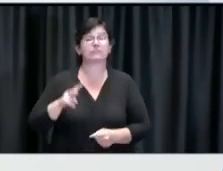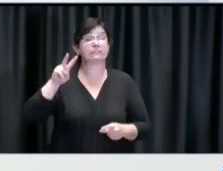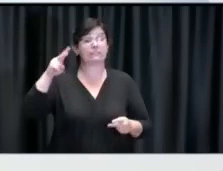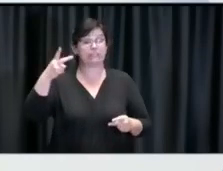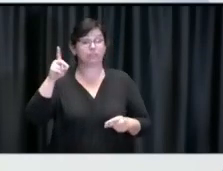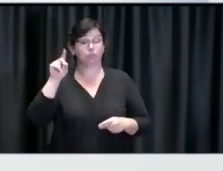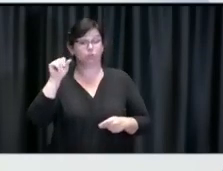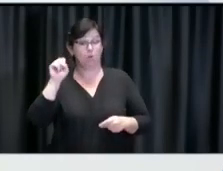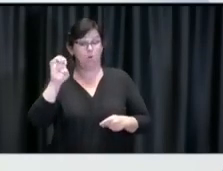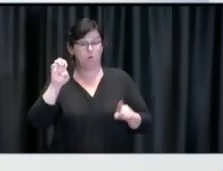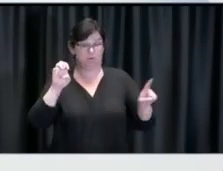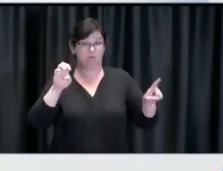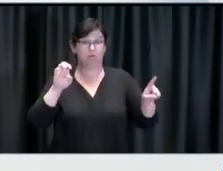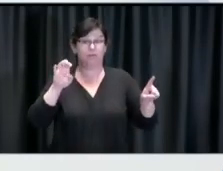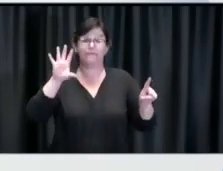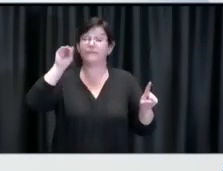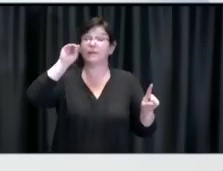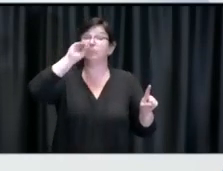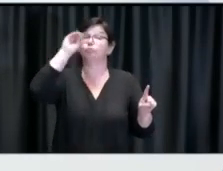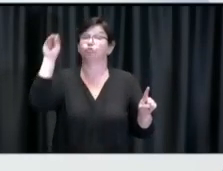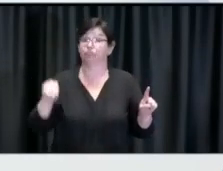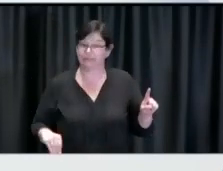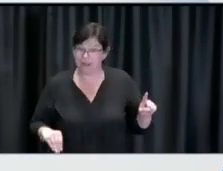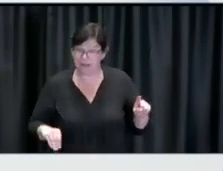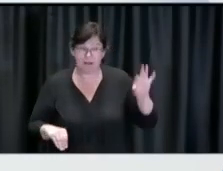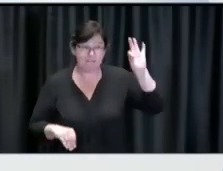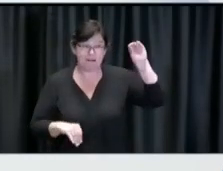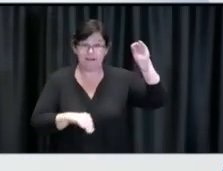the news is mostly very good.